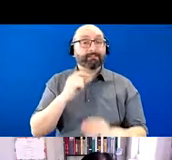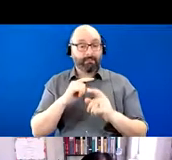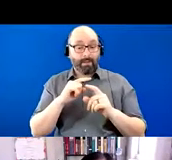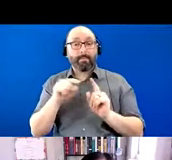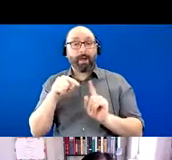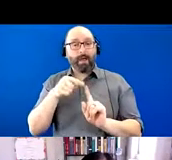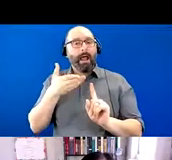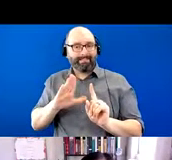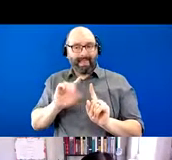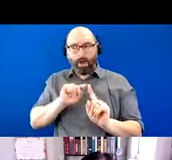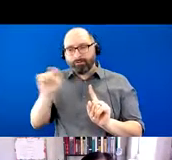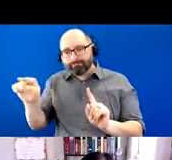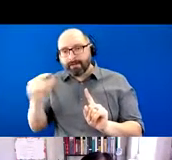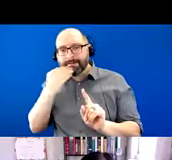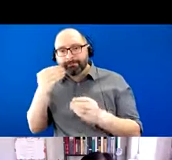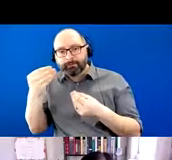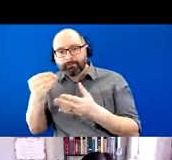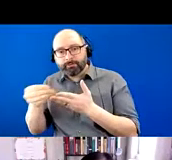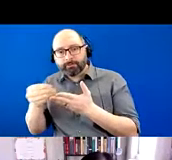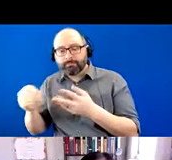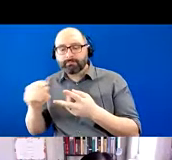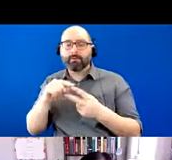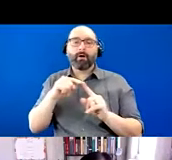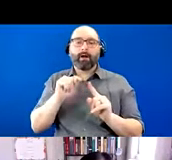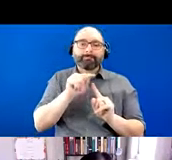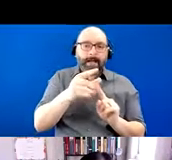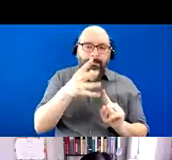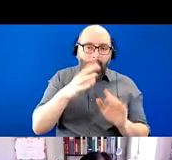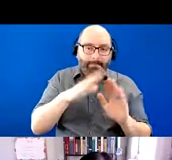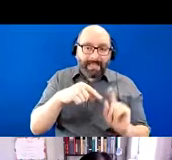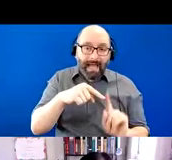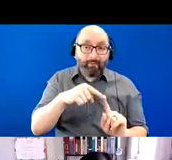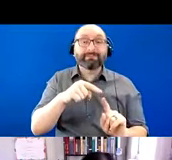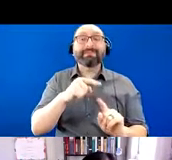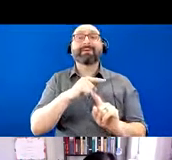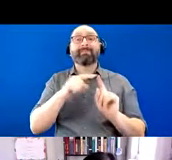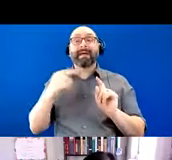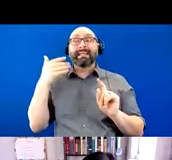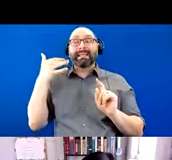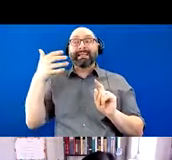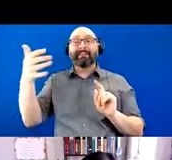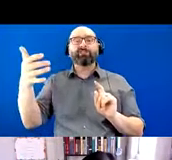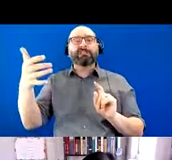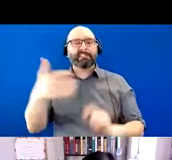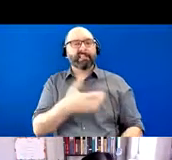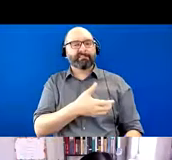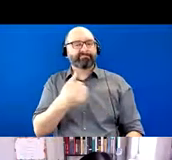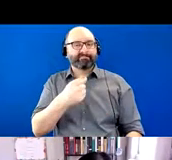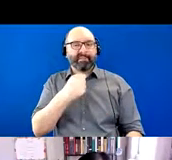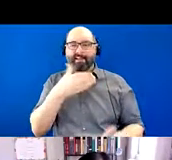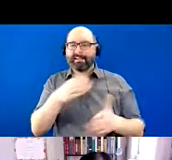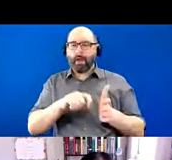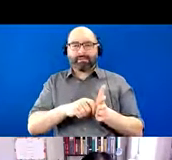the grocery store or to his mother's house but eventually she did end up taking his keys away. She had